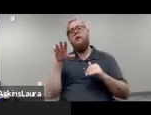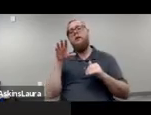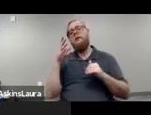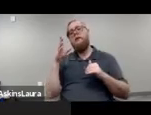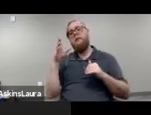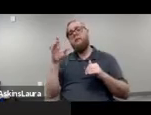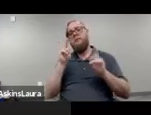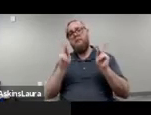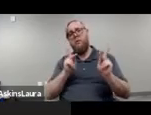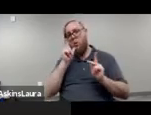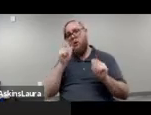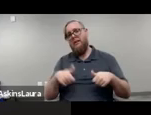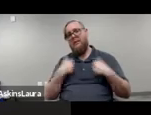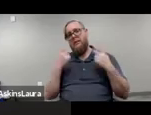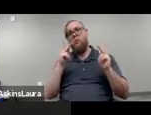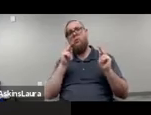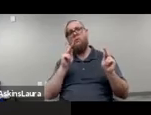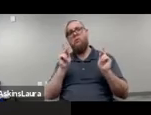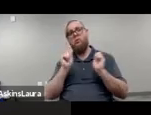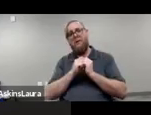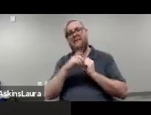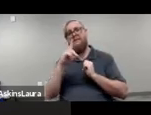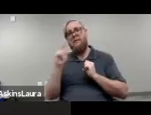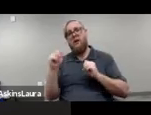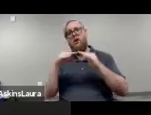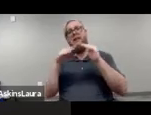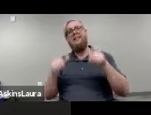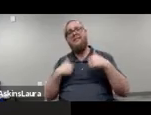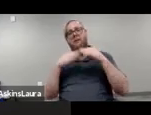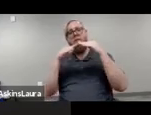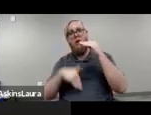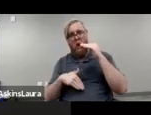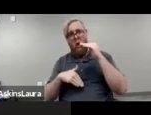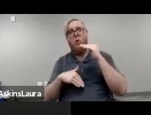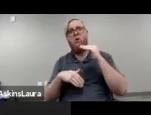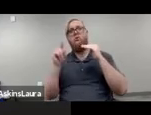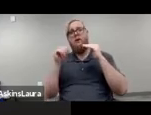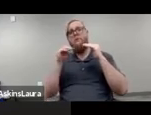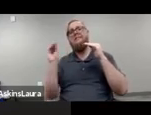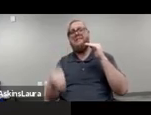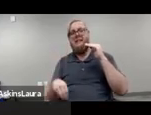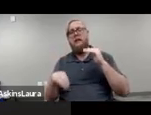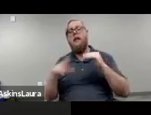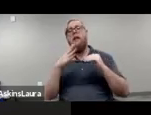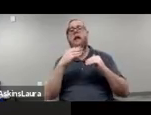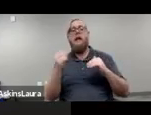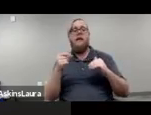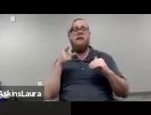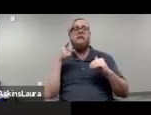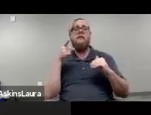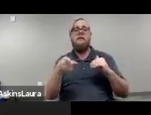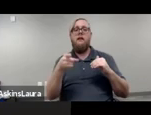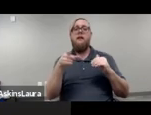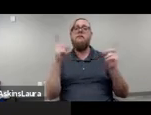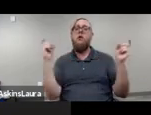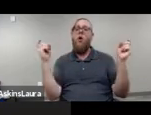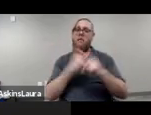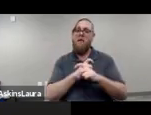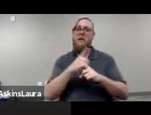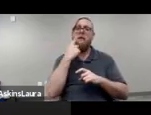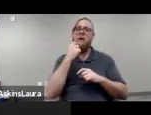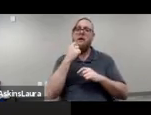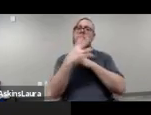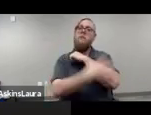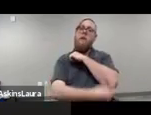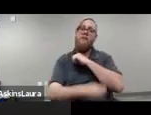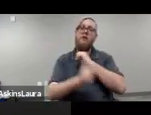individuals living with a severe mental illness, um, are also living below the poverty line. The relationship between mental illness and poverty is complicated because